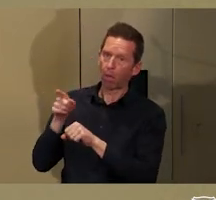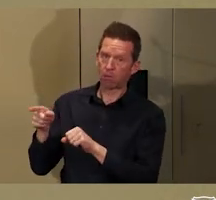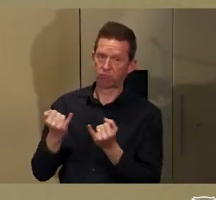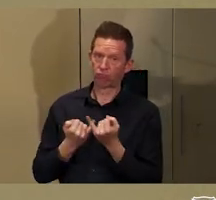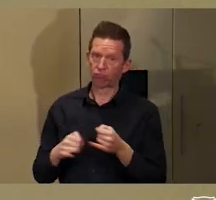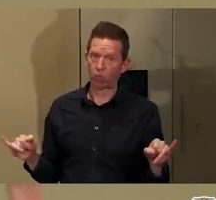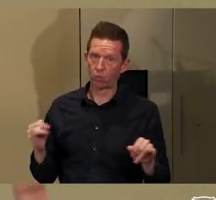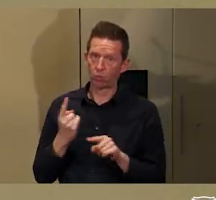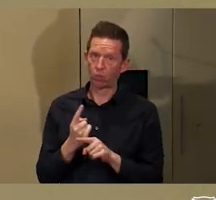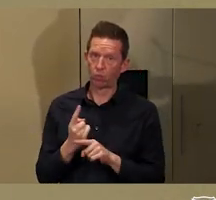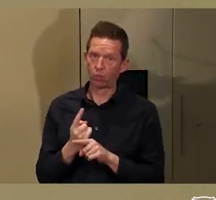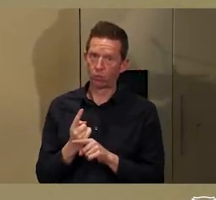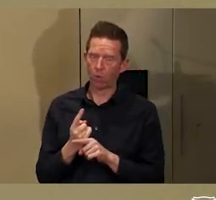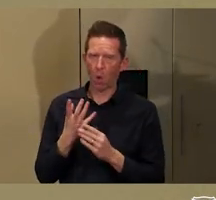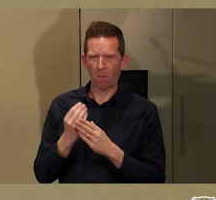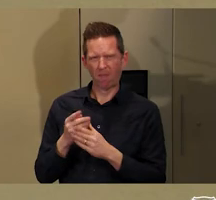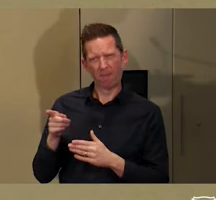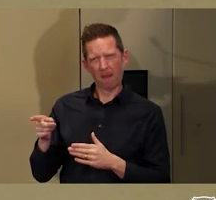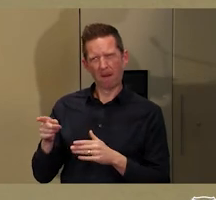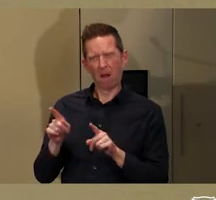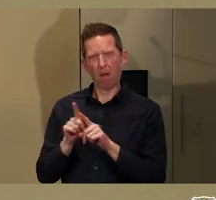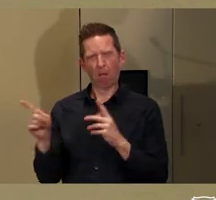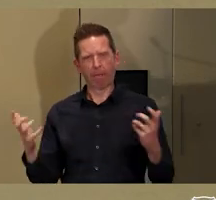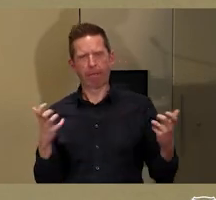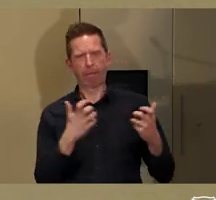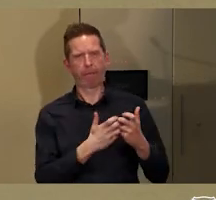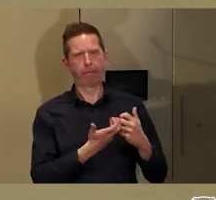site to the whitefella nation, if you like.